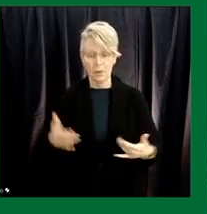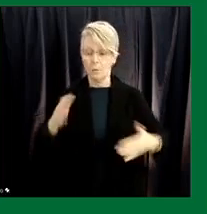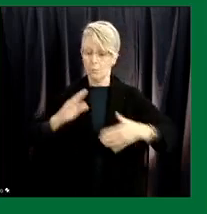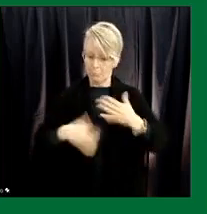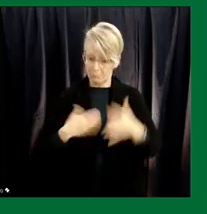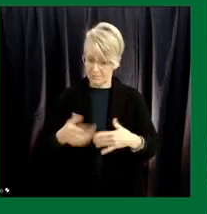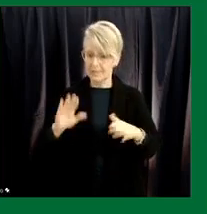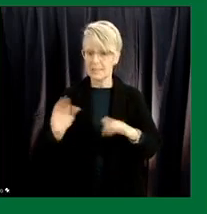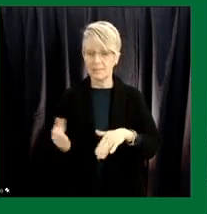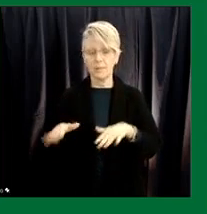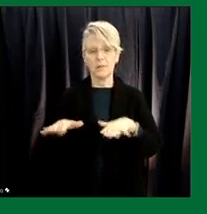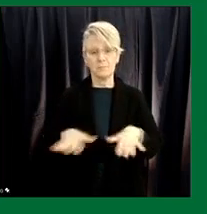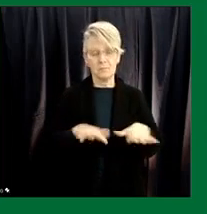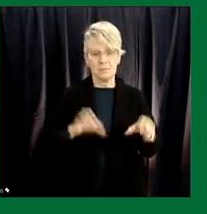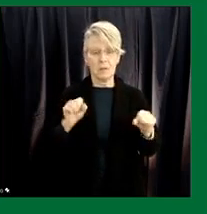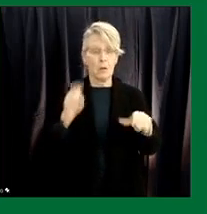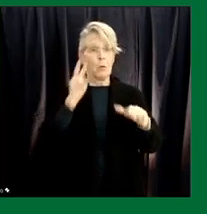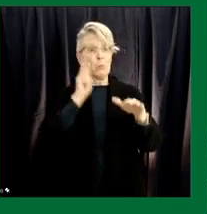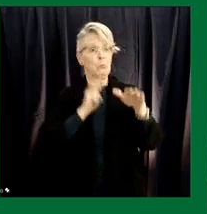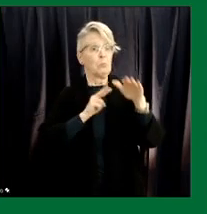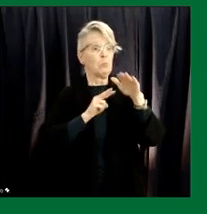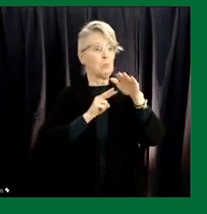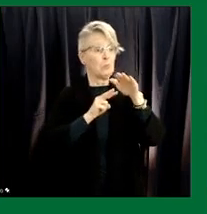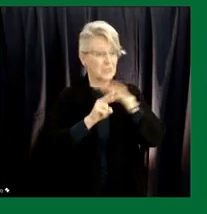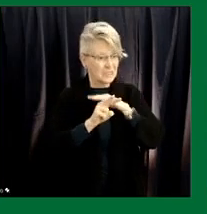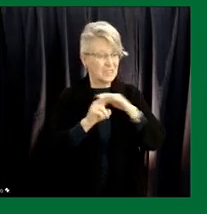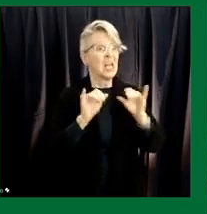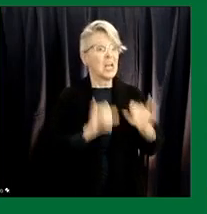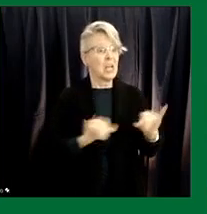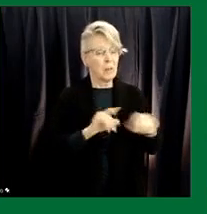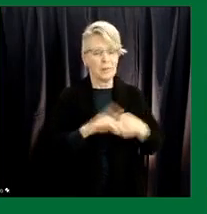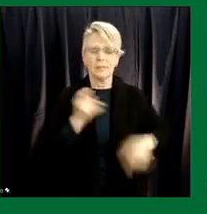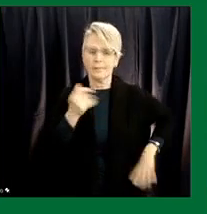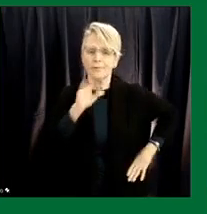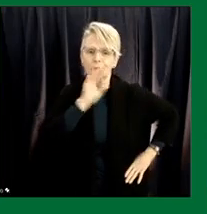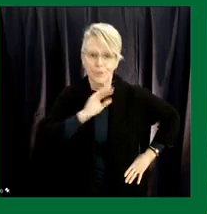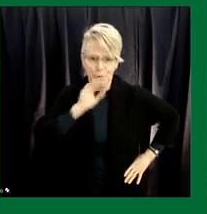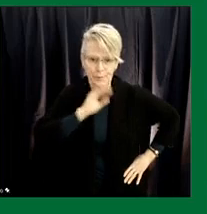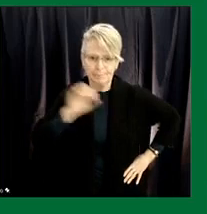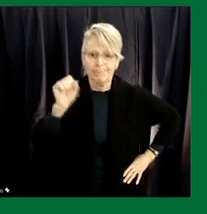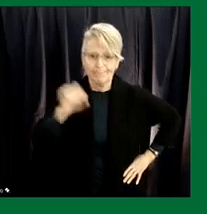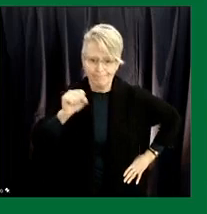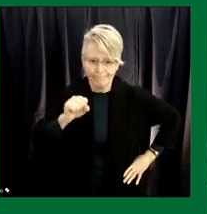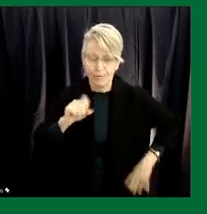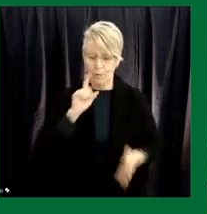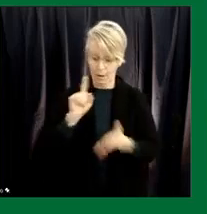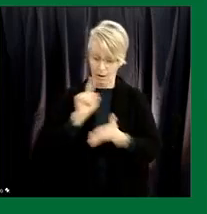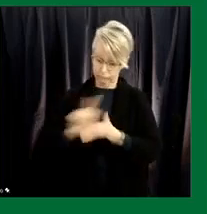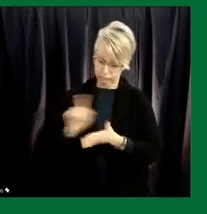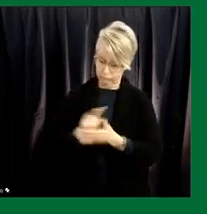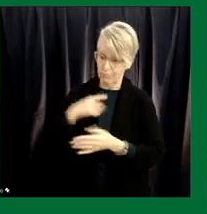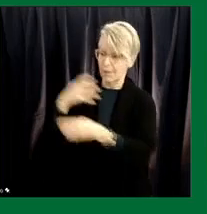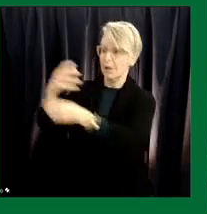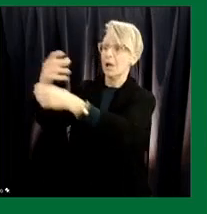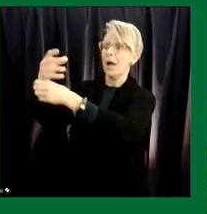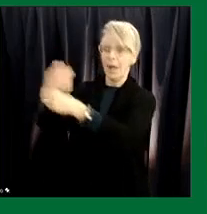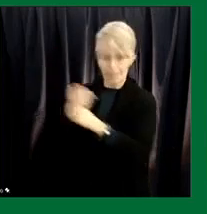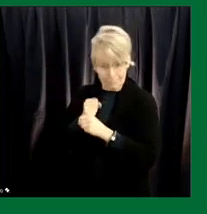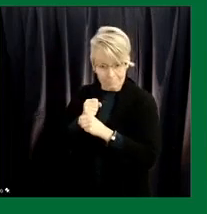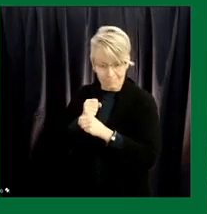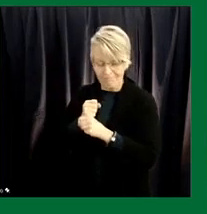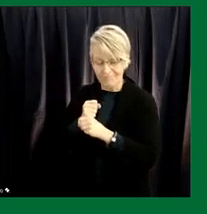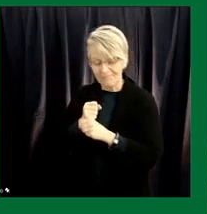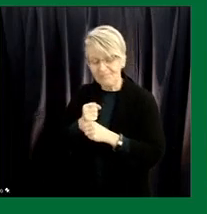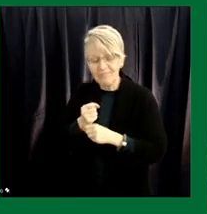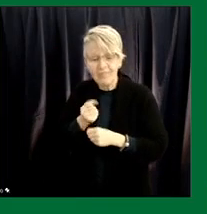is a somewhat predictable but also somewhat frustrating pattern. Each week we receive a new shipment of a few thousand